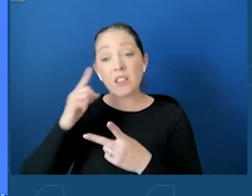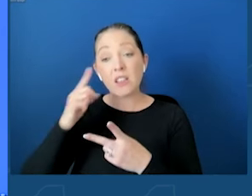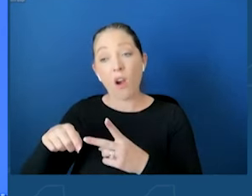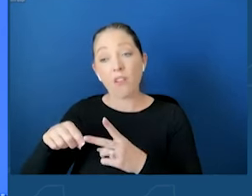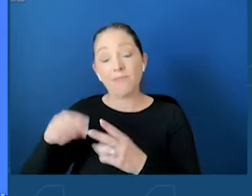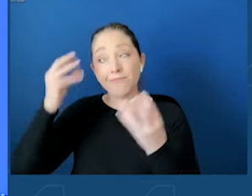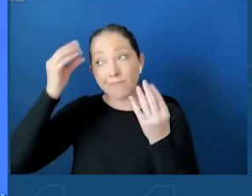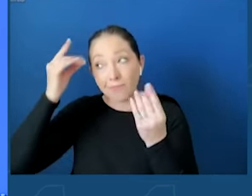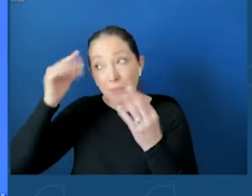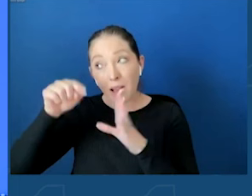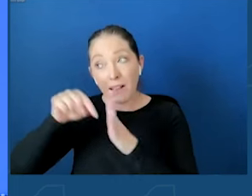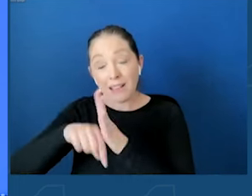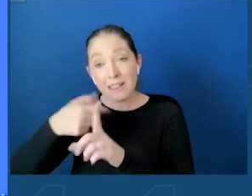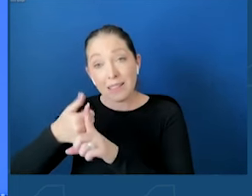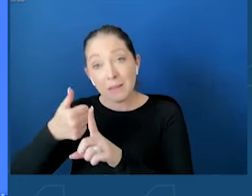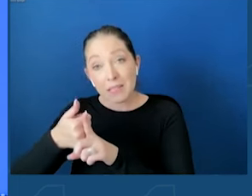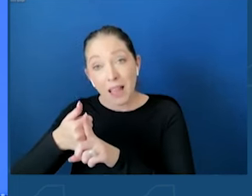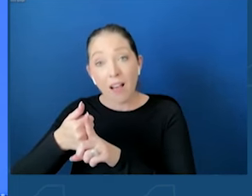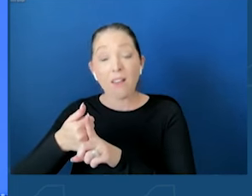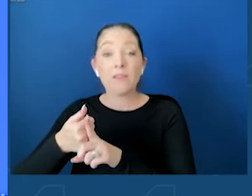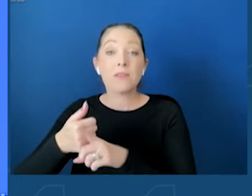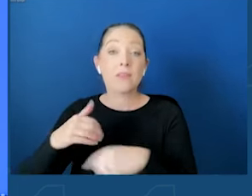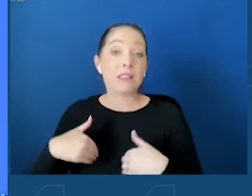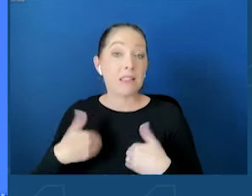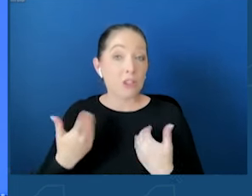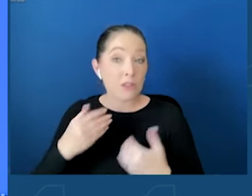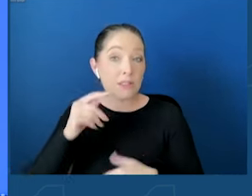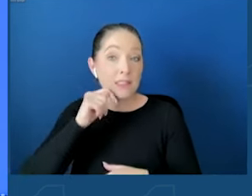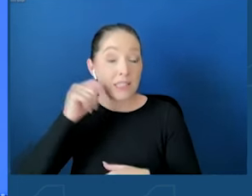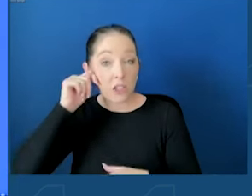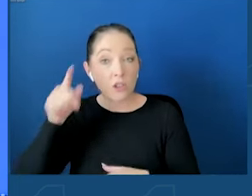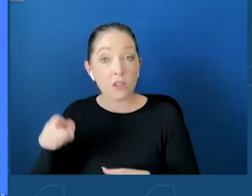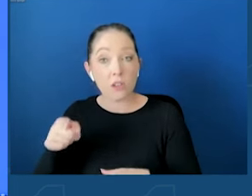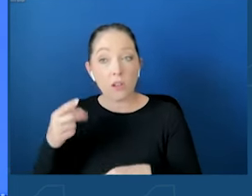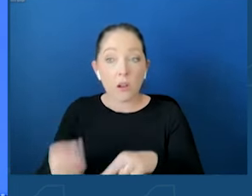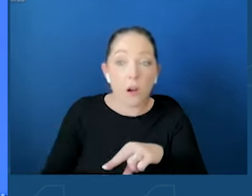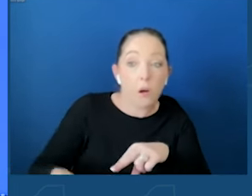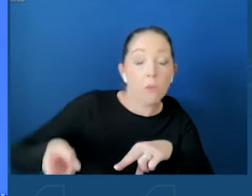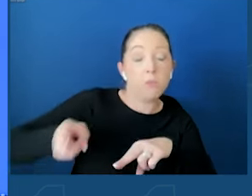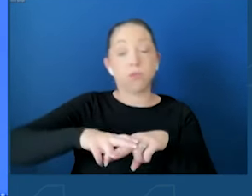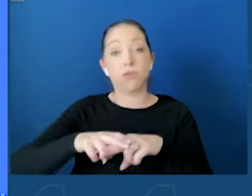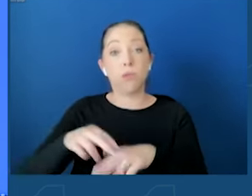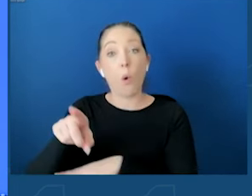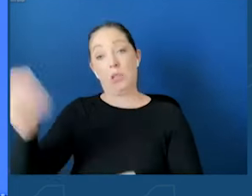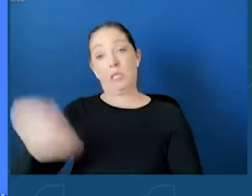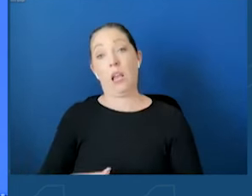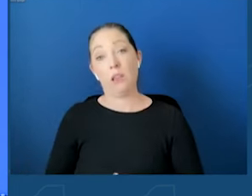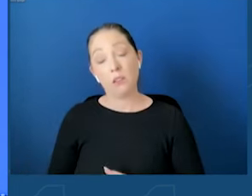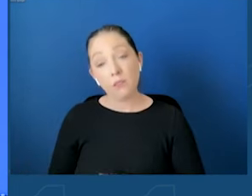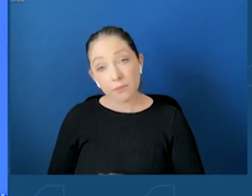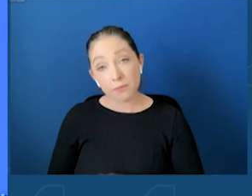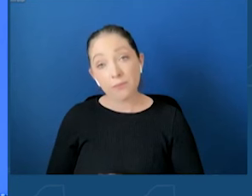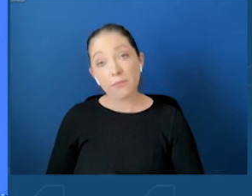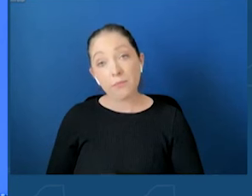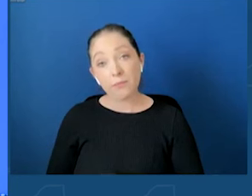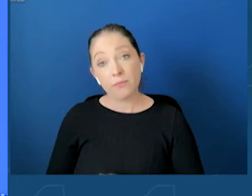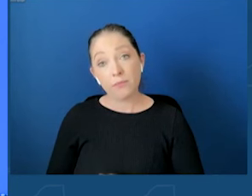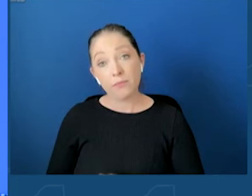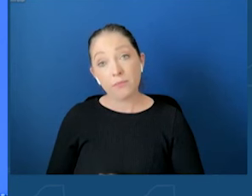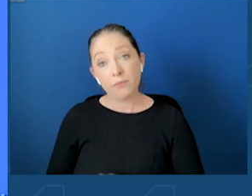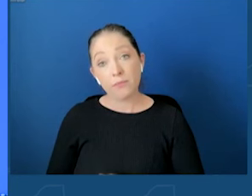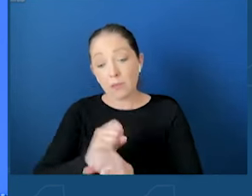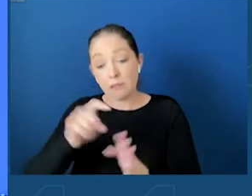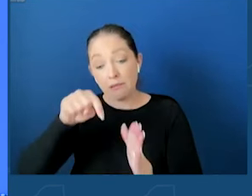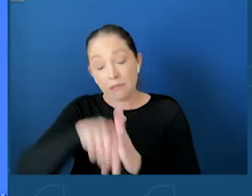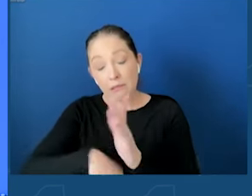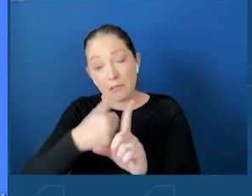increased by nearly 100%. And suicide amongst 10 to